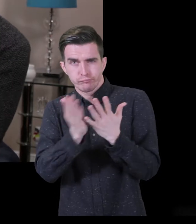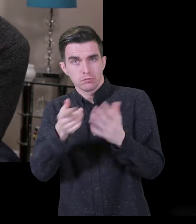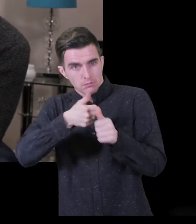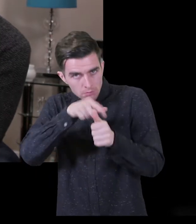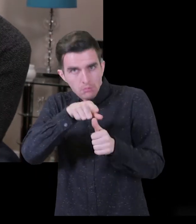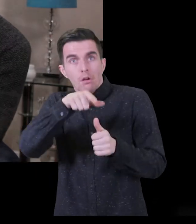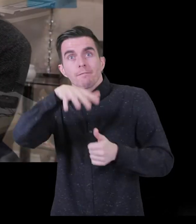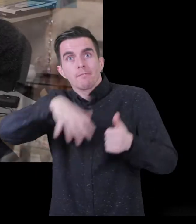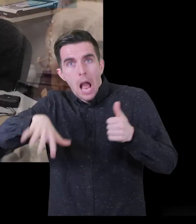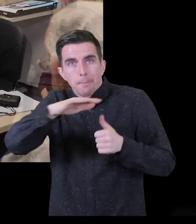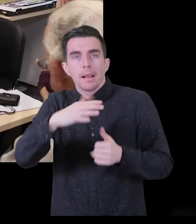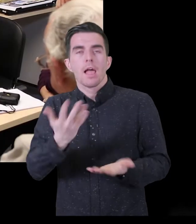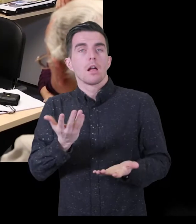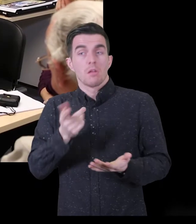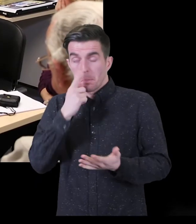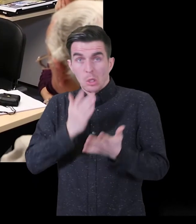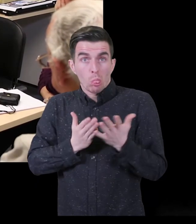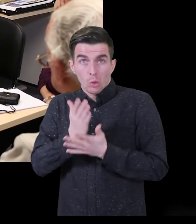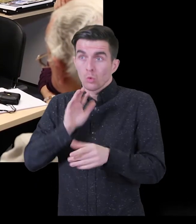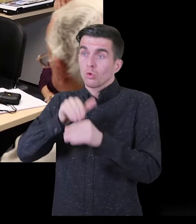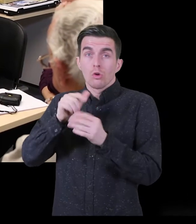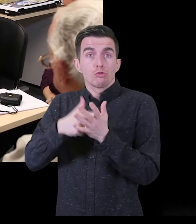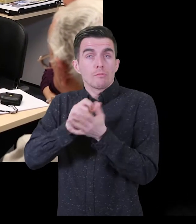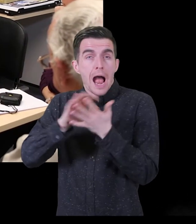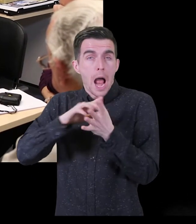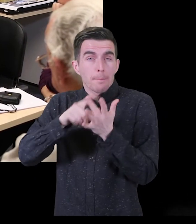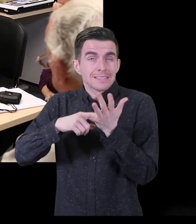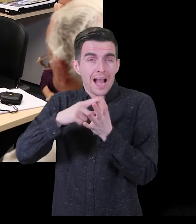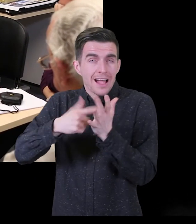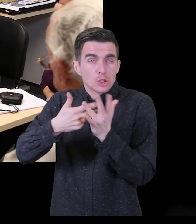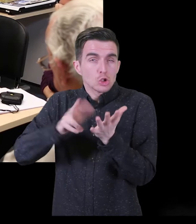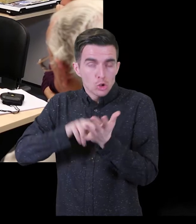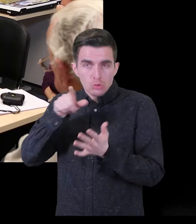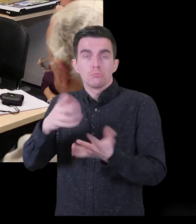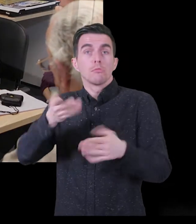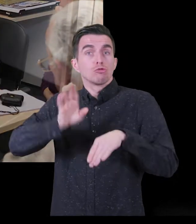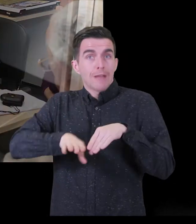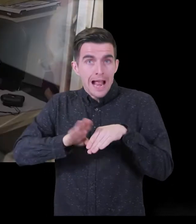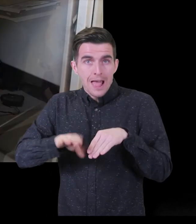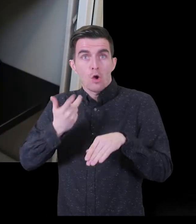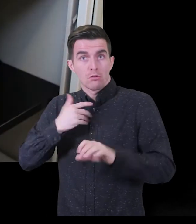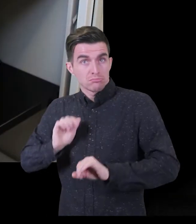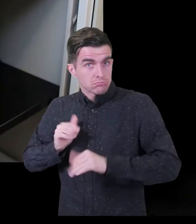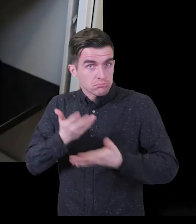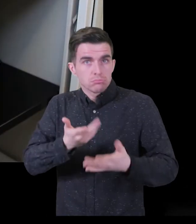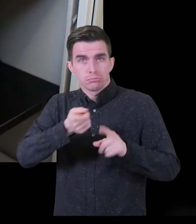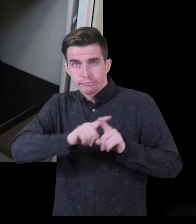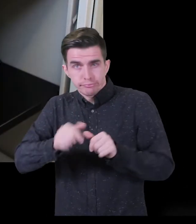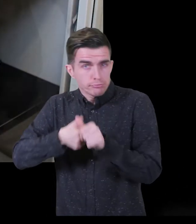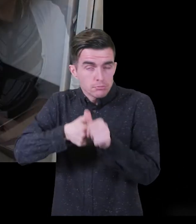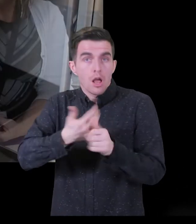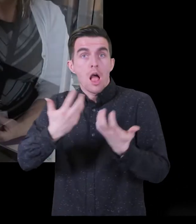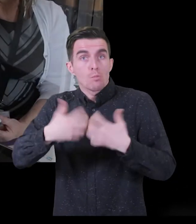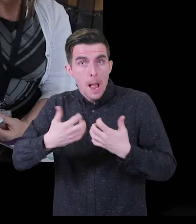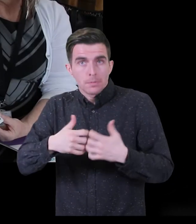support available to you and your family. This can be through rehabilitation, training, the provision of aids or equipment